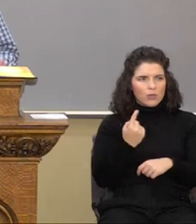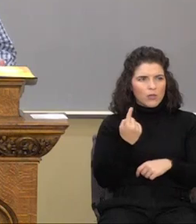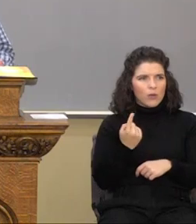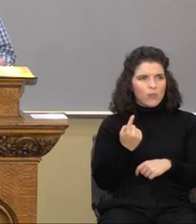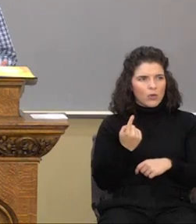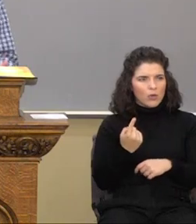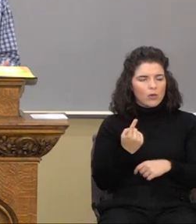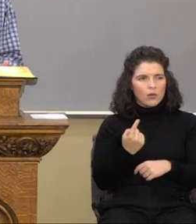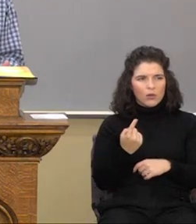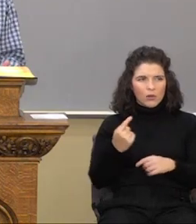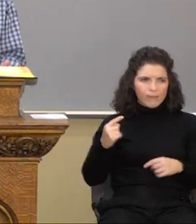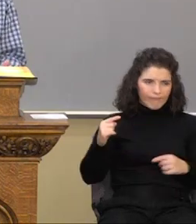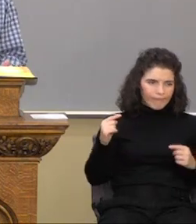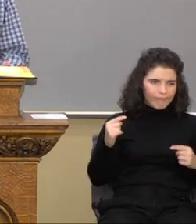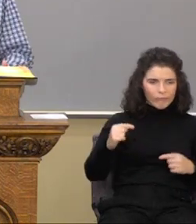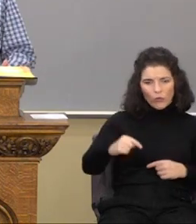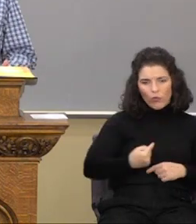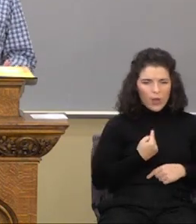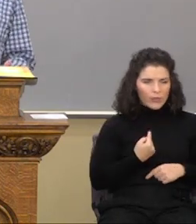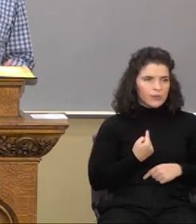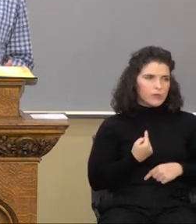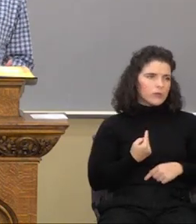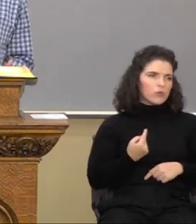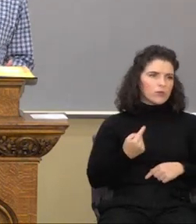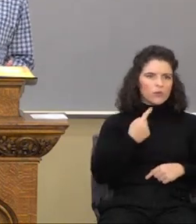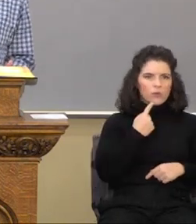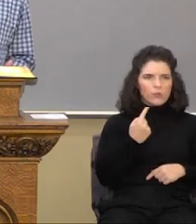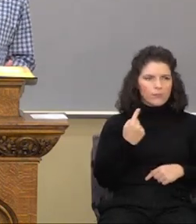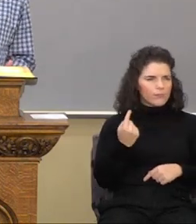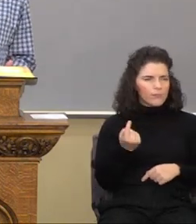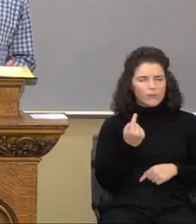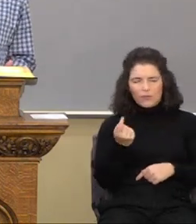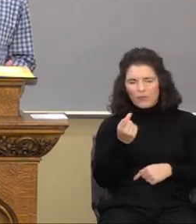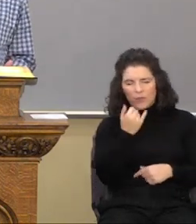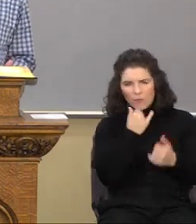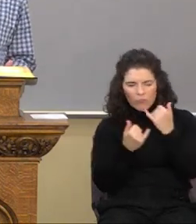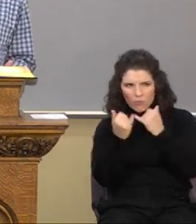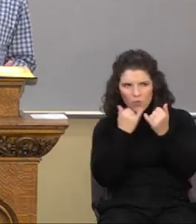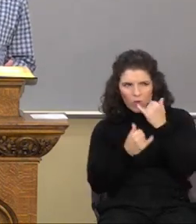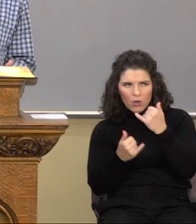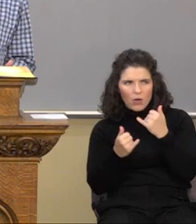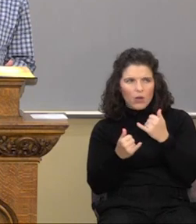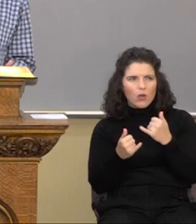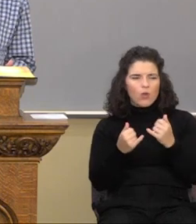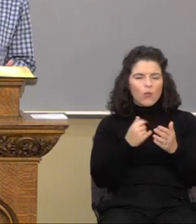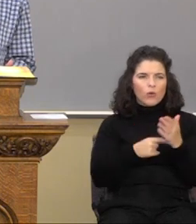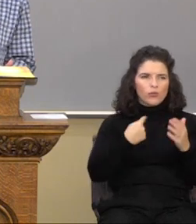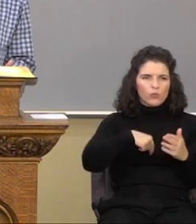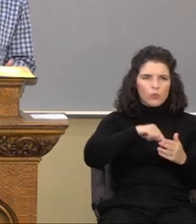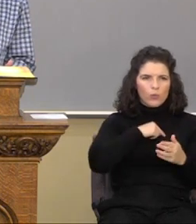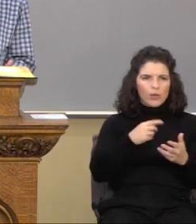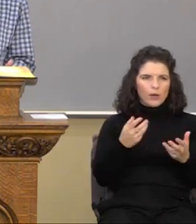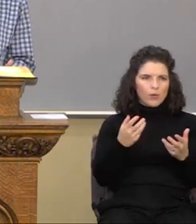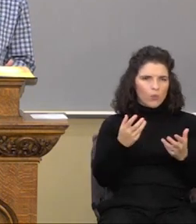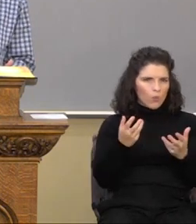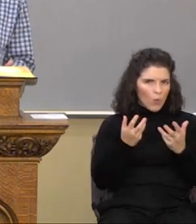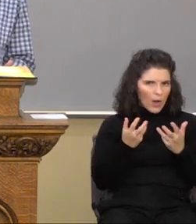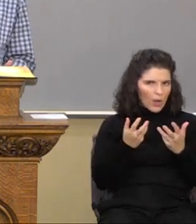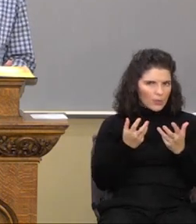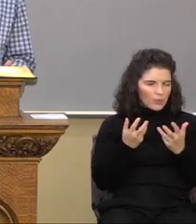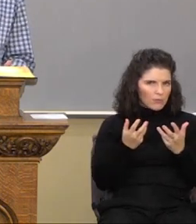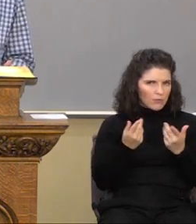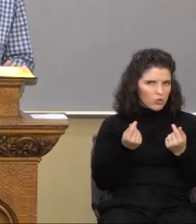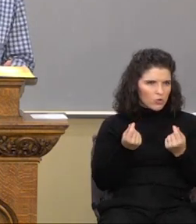you. Somebody offends you. Somebody does something wrong to you. What do we instinctively seek